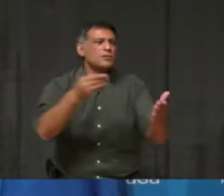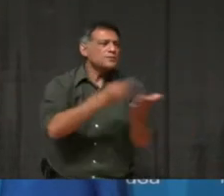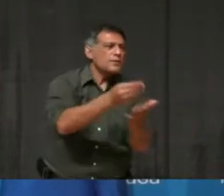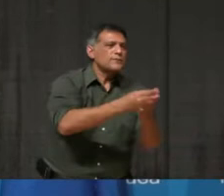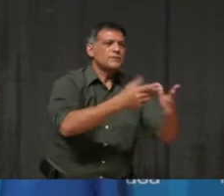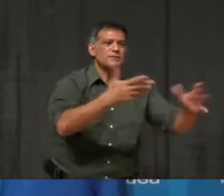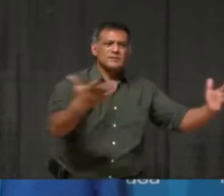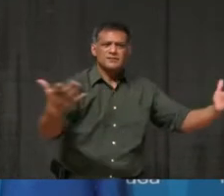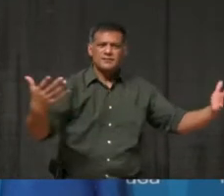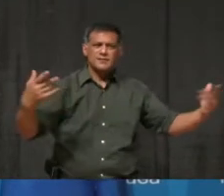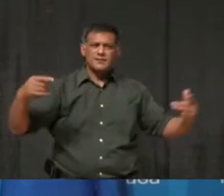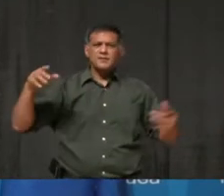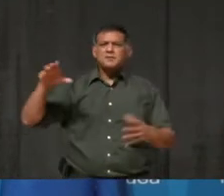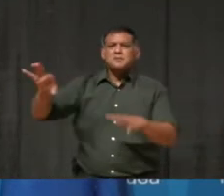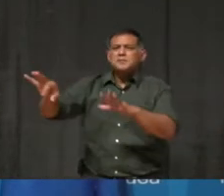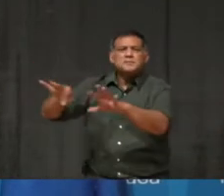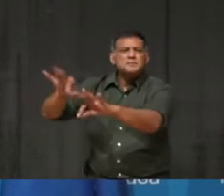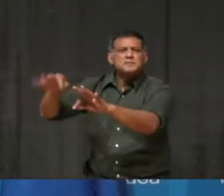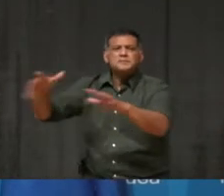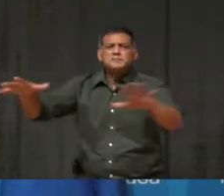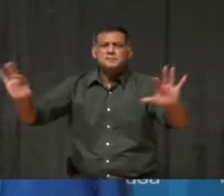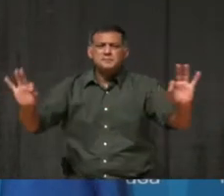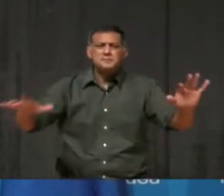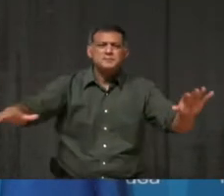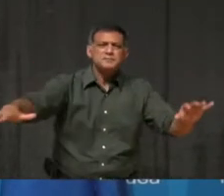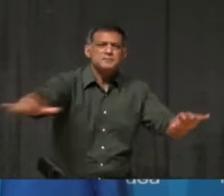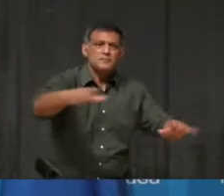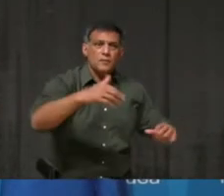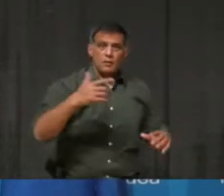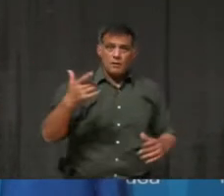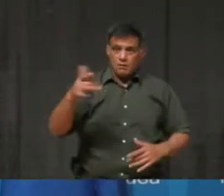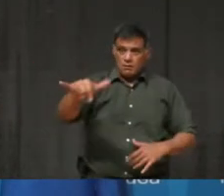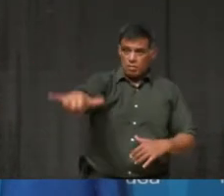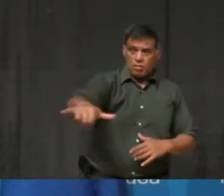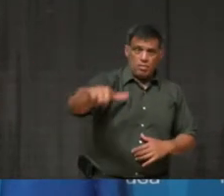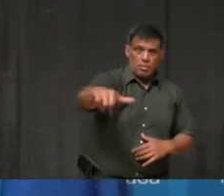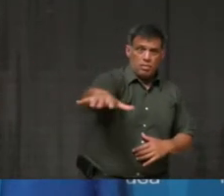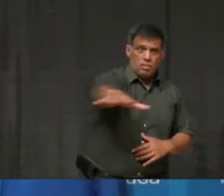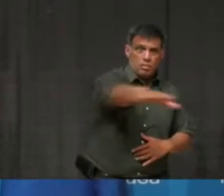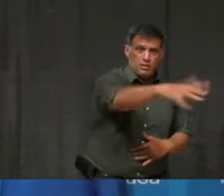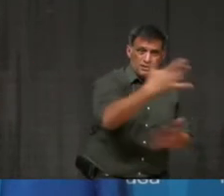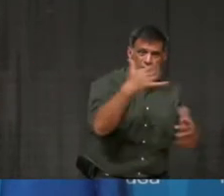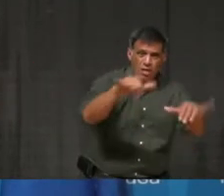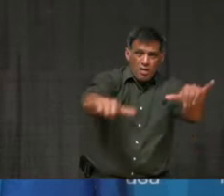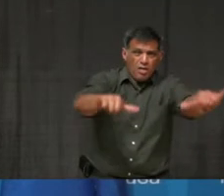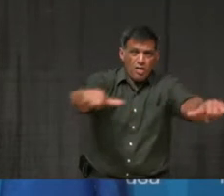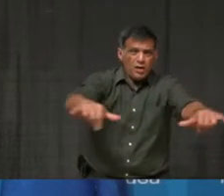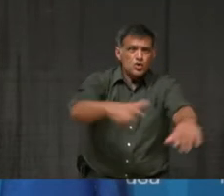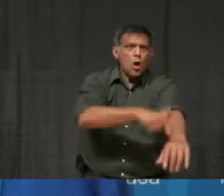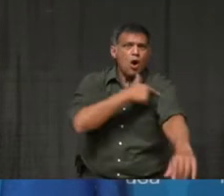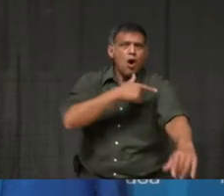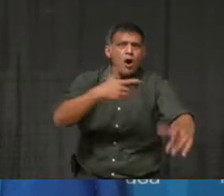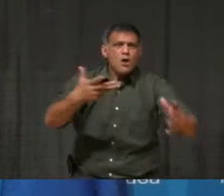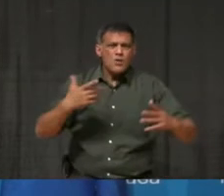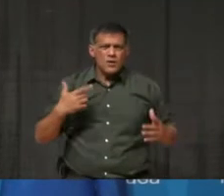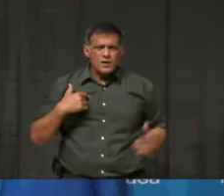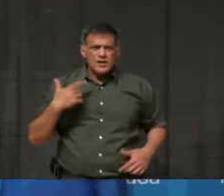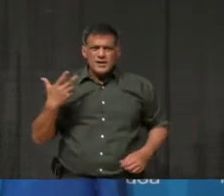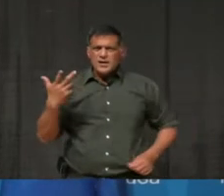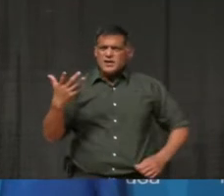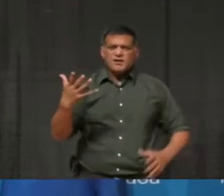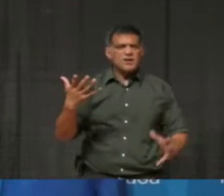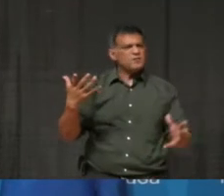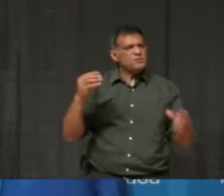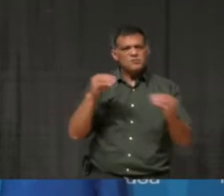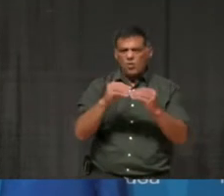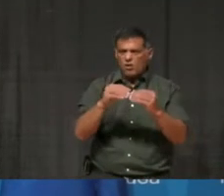And this can only lead to longer visits at the stores and increases the chance of transmission. And because of that, I